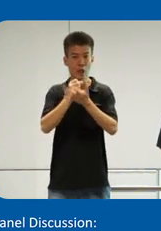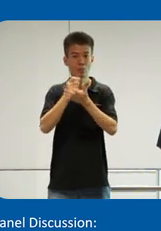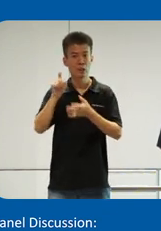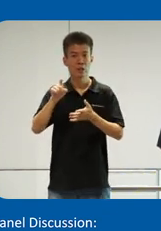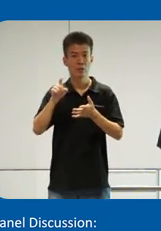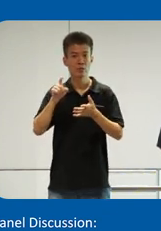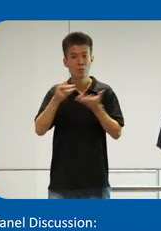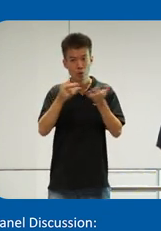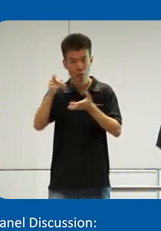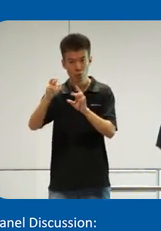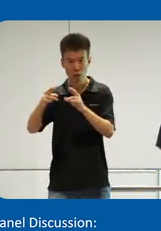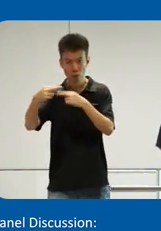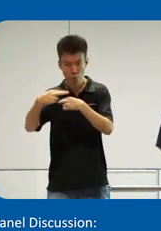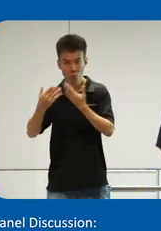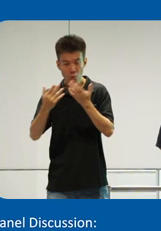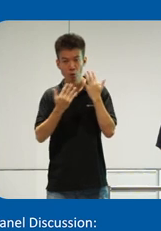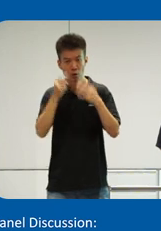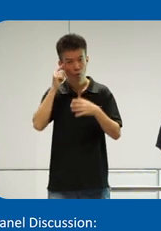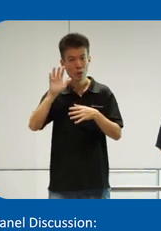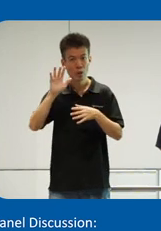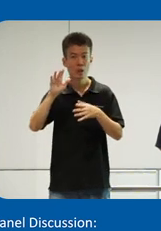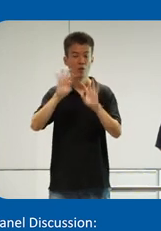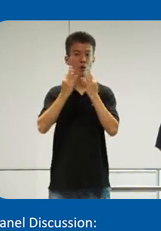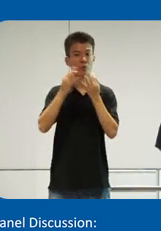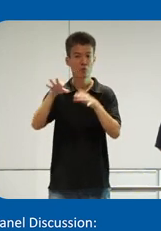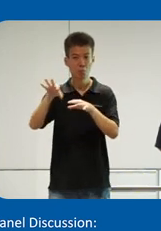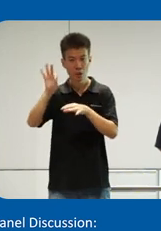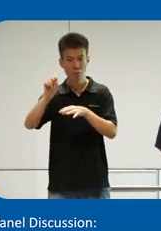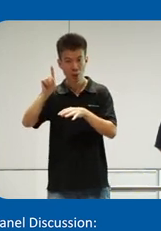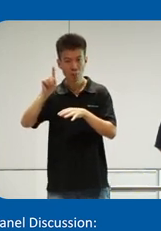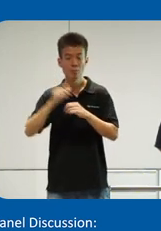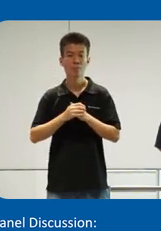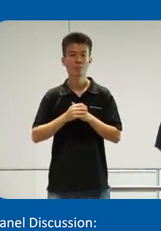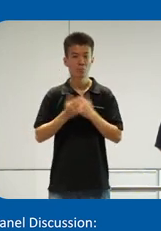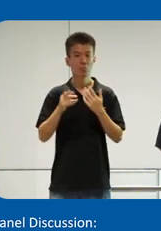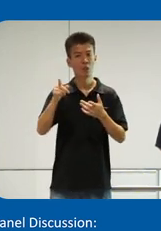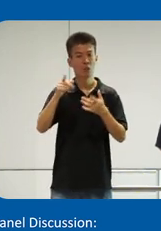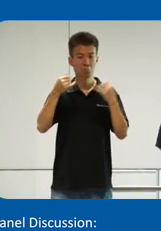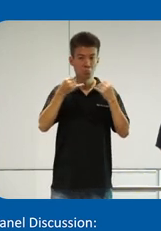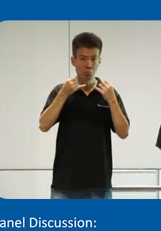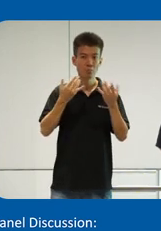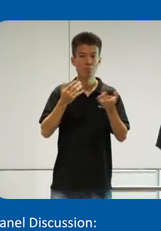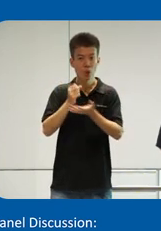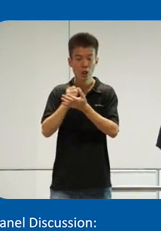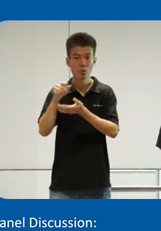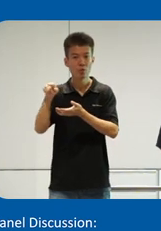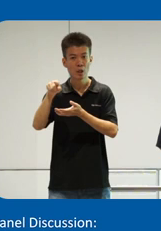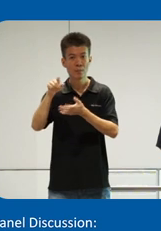is needed, we will bring them to the room, maybe waiting for their family to pick them up, or if they are injured, to help them.